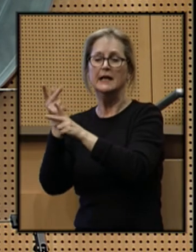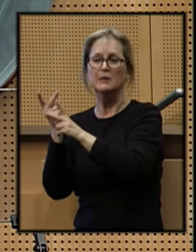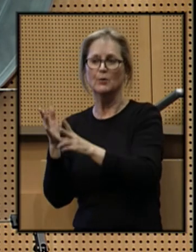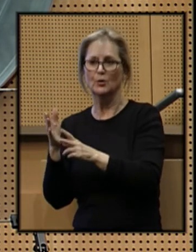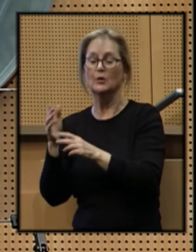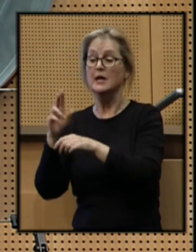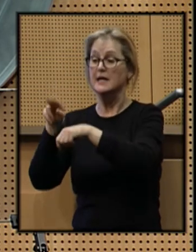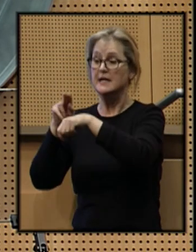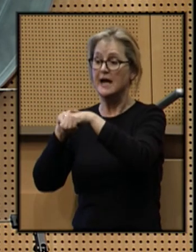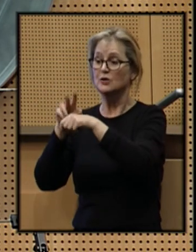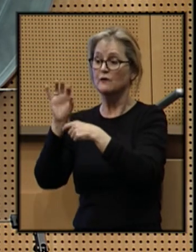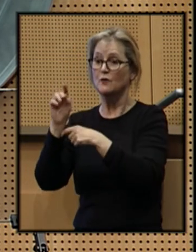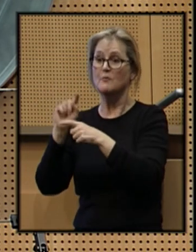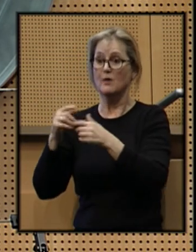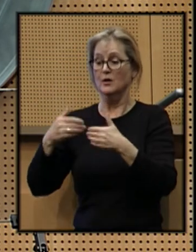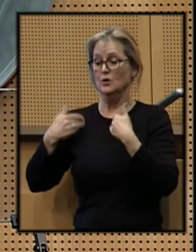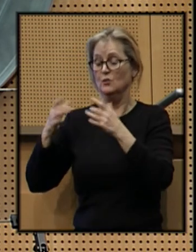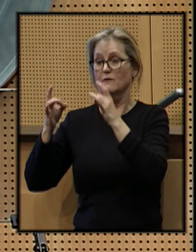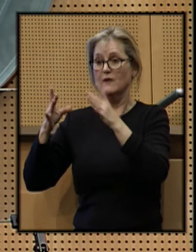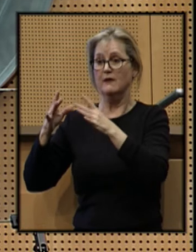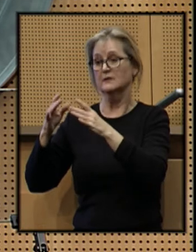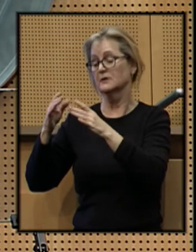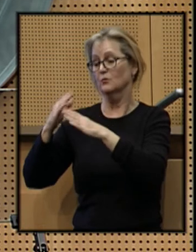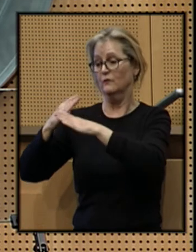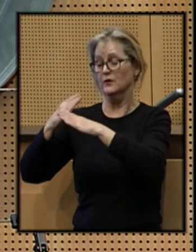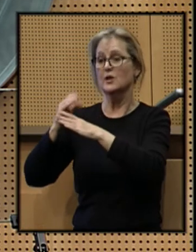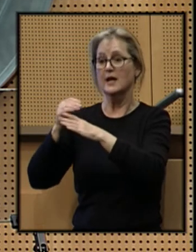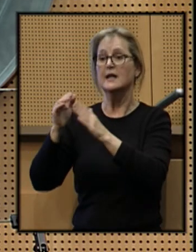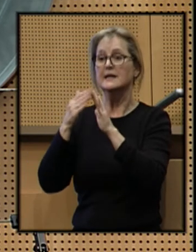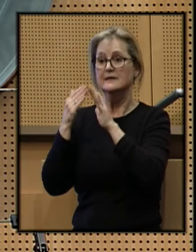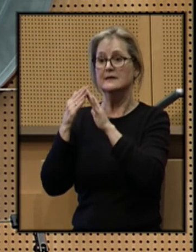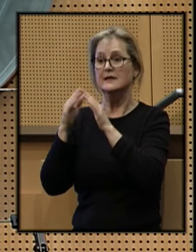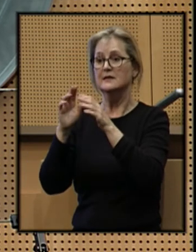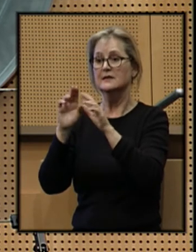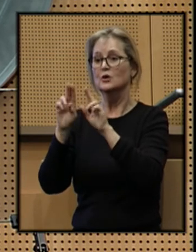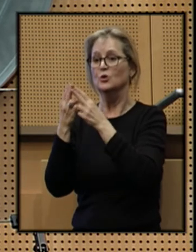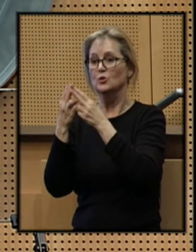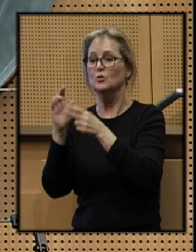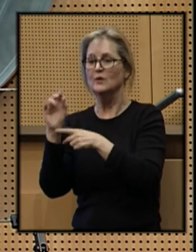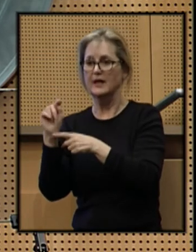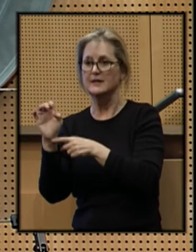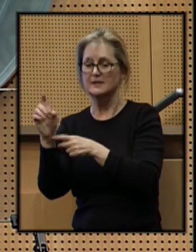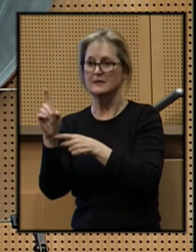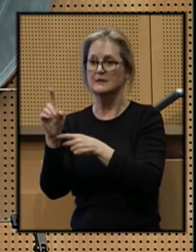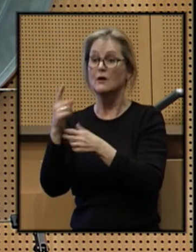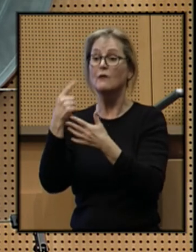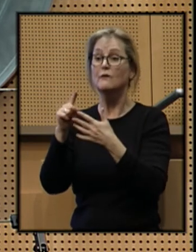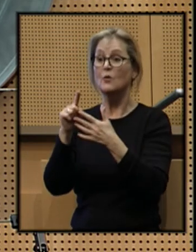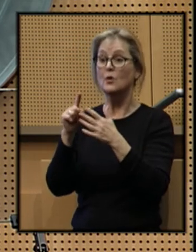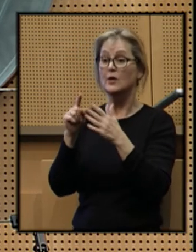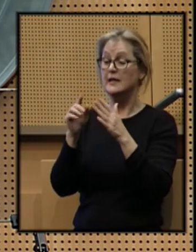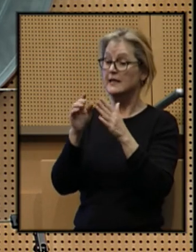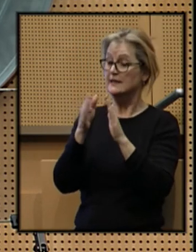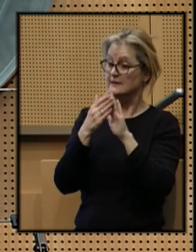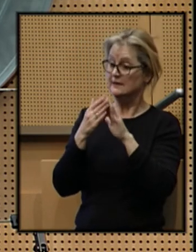the National Forum on Youth Violence Prevention, and Cities United. For the city's part, we are